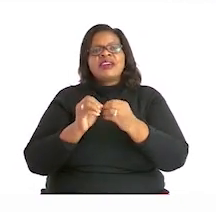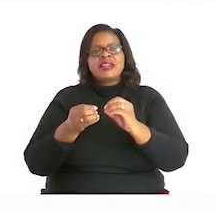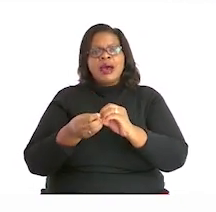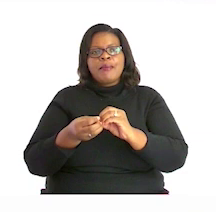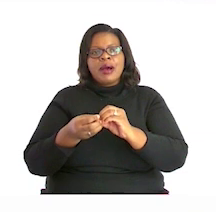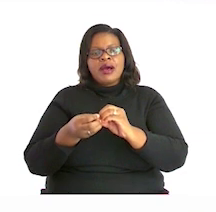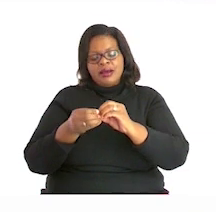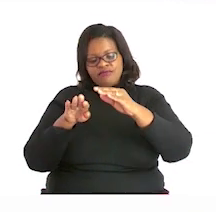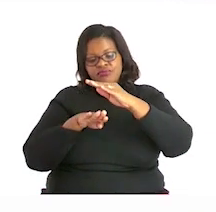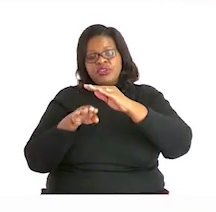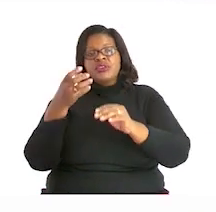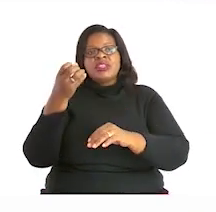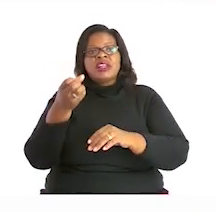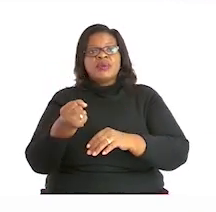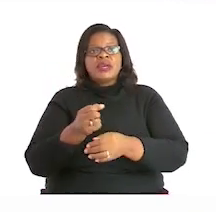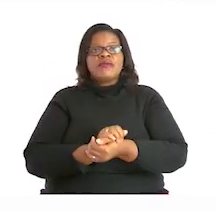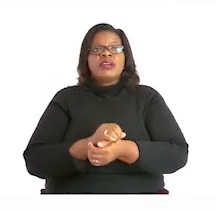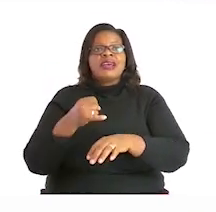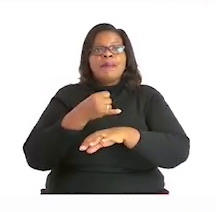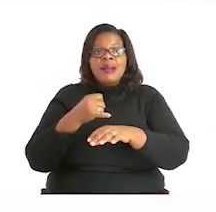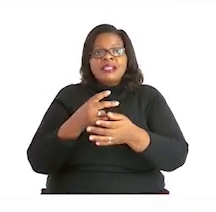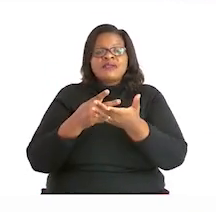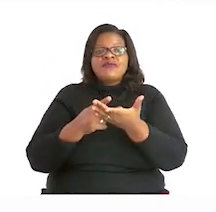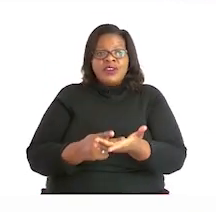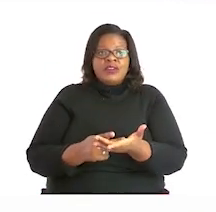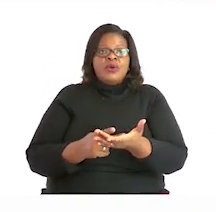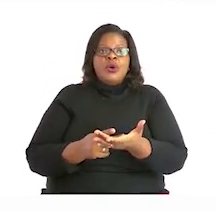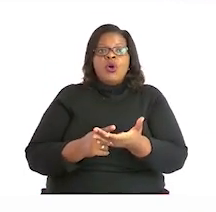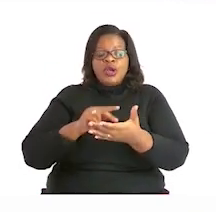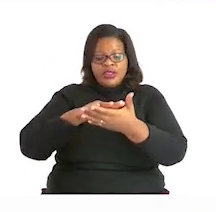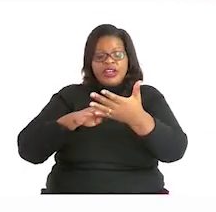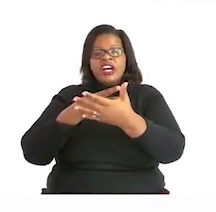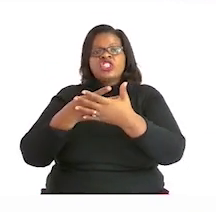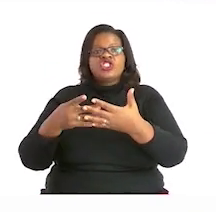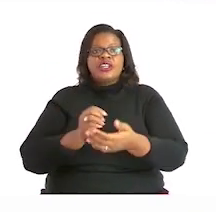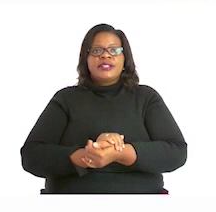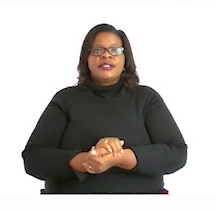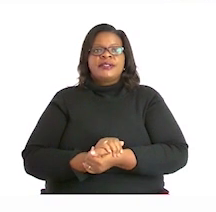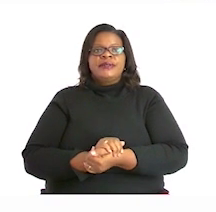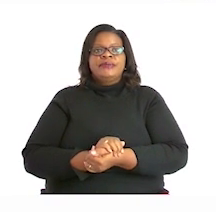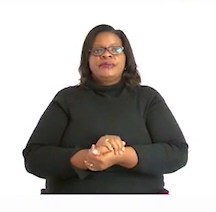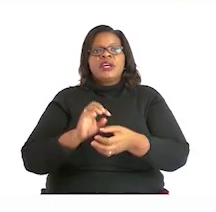in the correct place value on the place value chart. Our number is